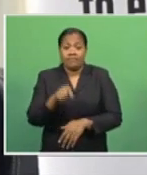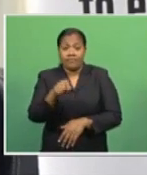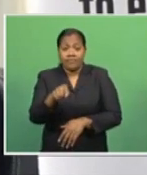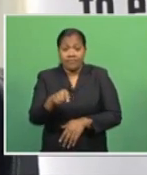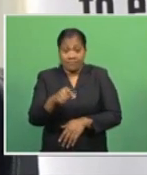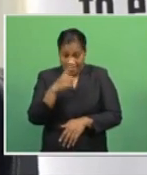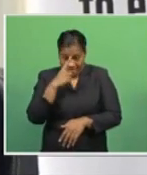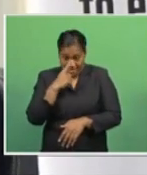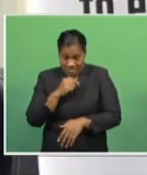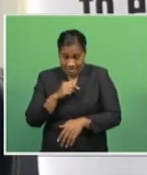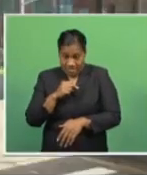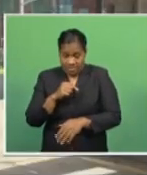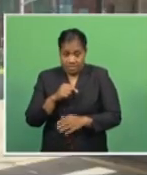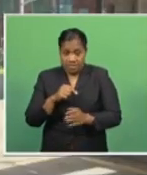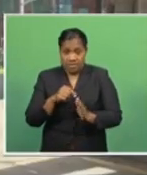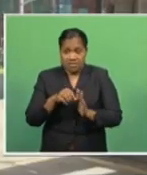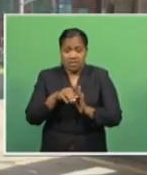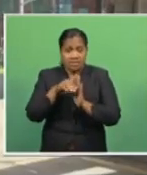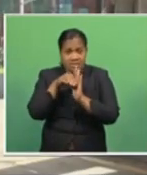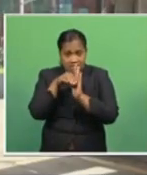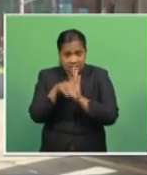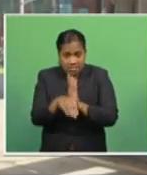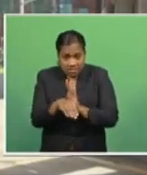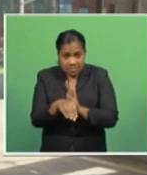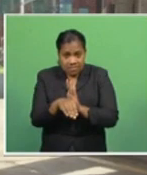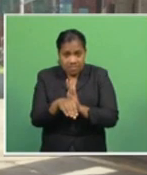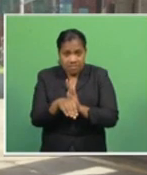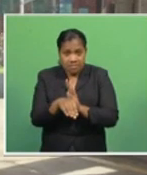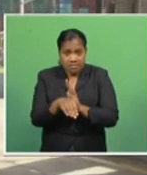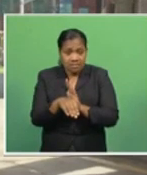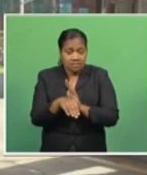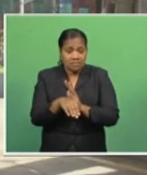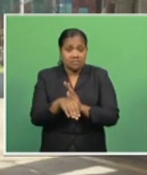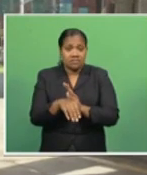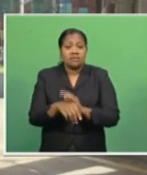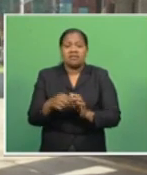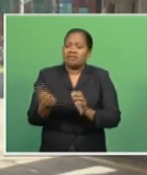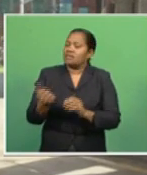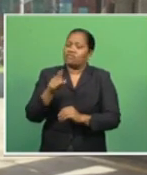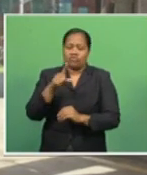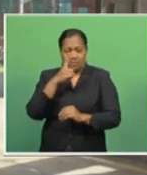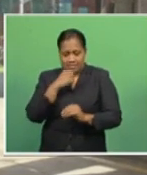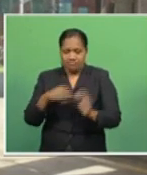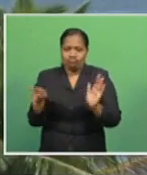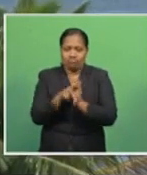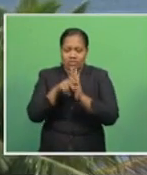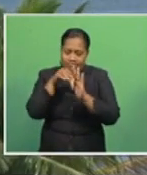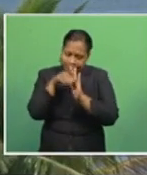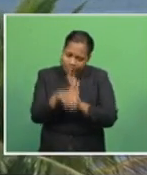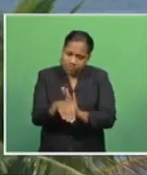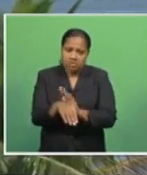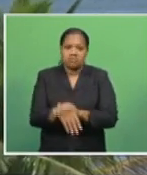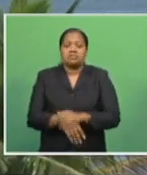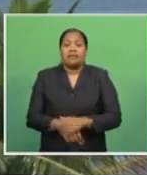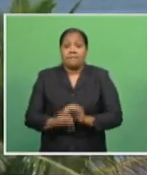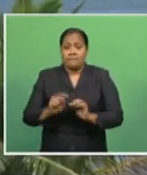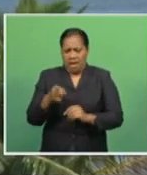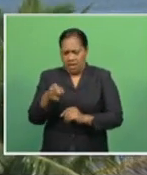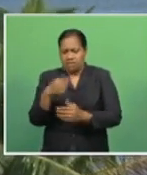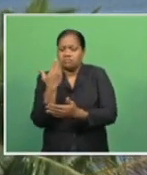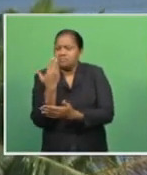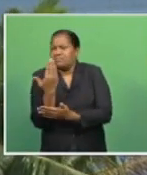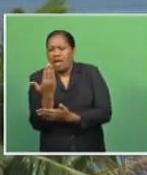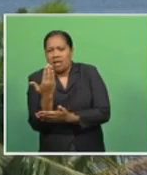Definitely it will, right? Anybody will tell you it will lead to a price reduction. The quantum of the reduction, however, will depend on